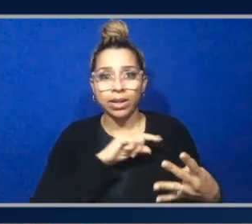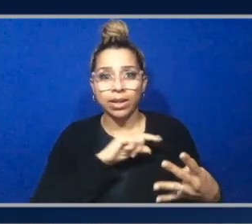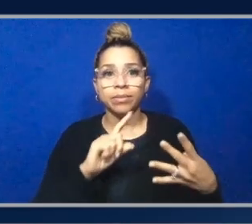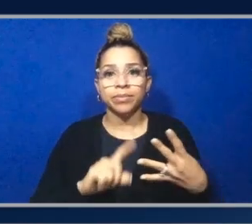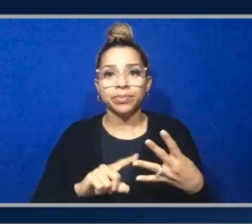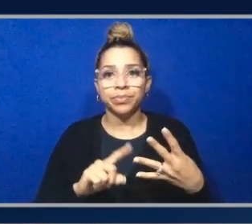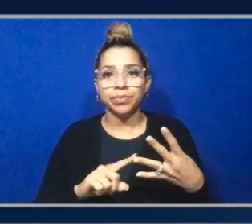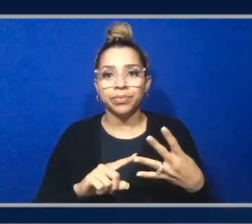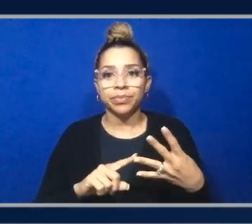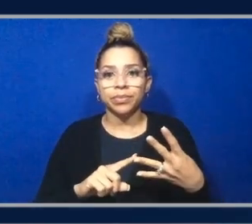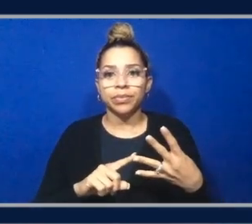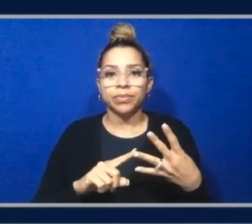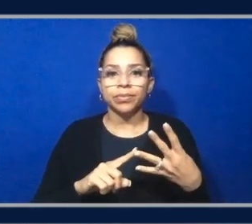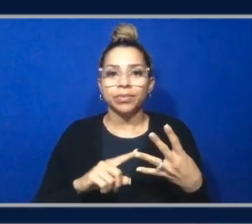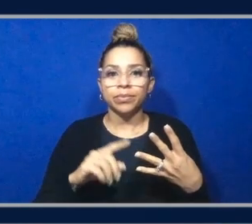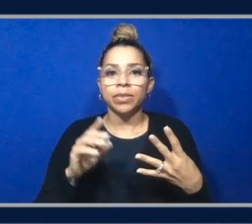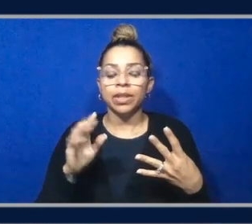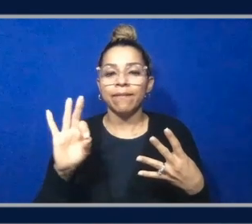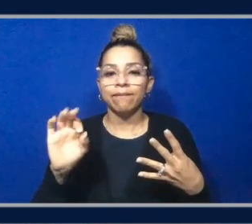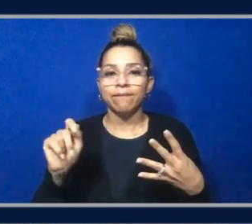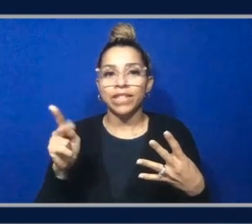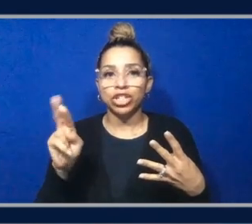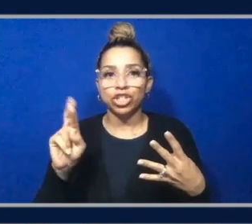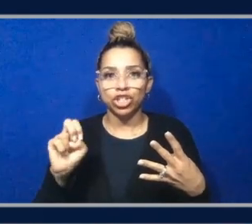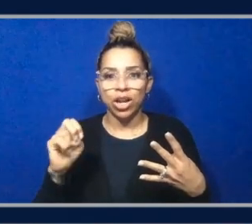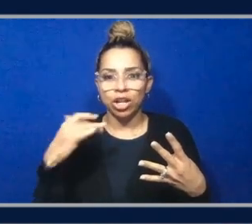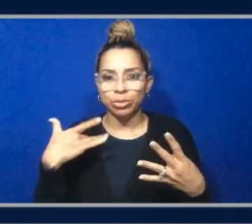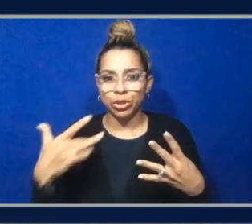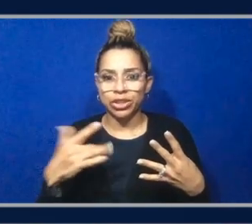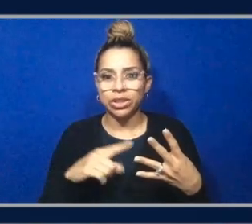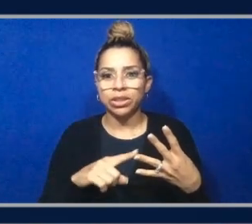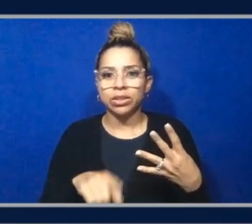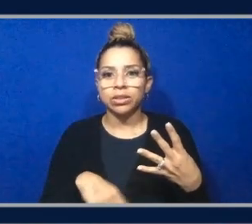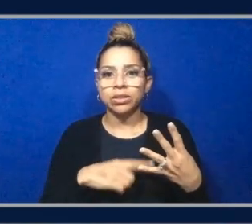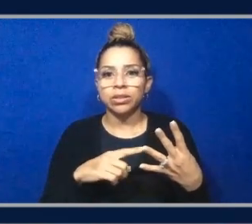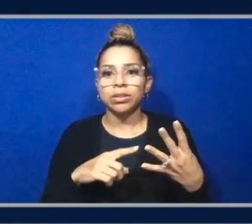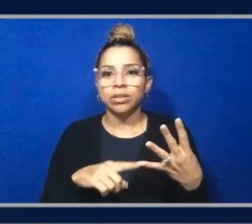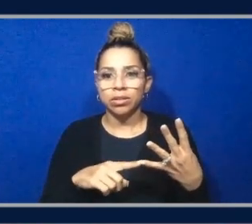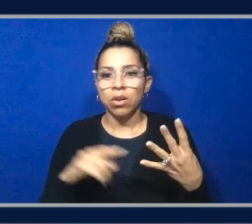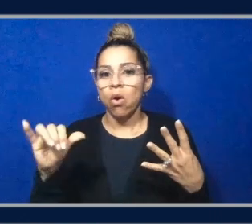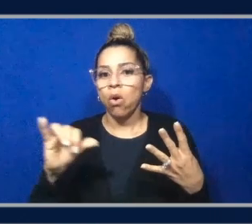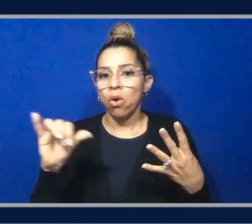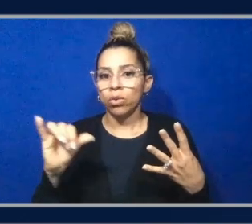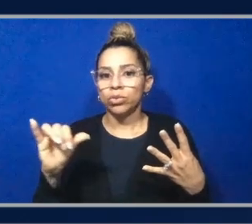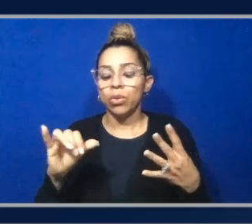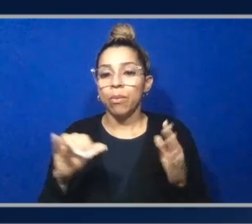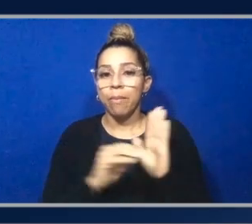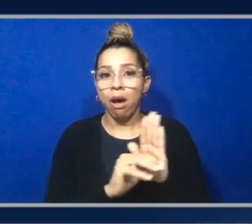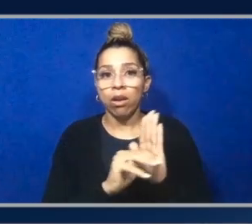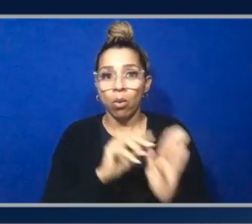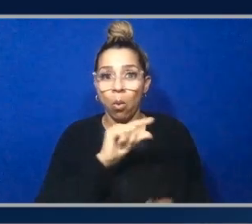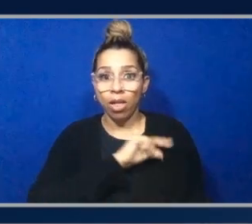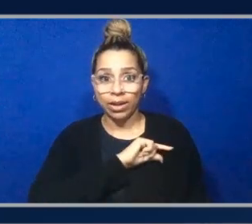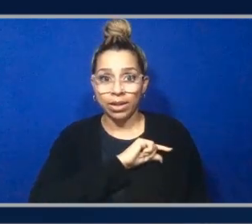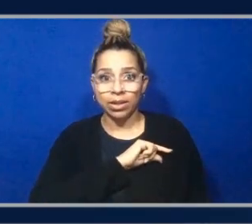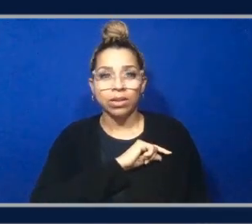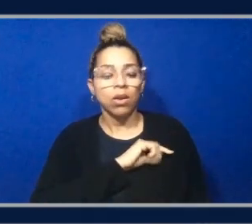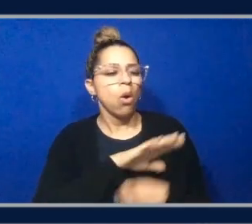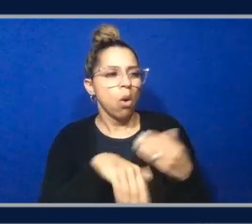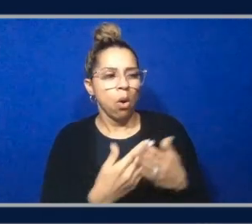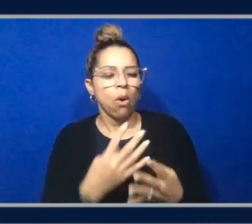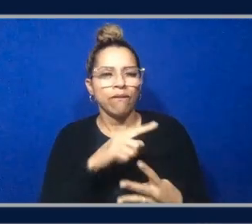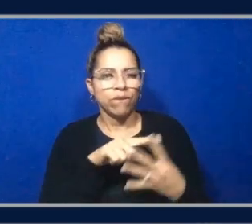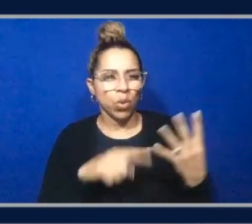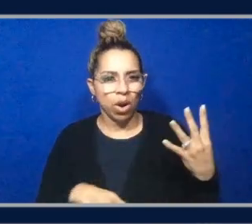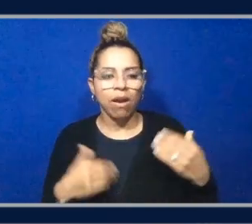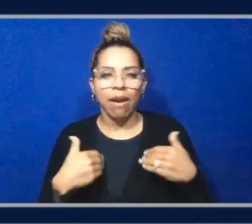attribution, which is where we use Shapley values. And you can also monitor for model quality. And they all, all four talk about alerts, by the way. So we can't use that as like